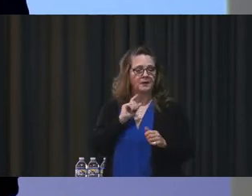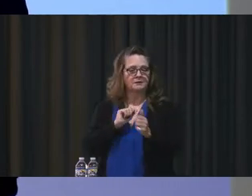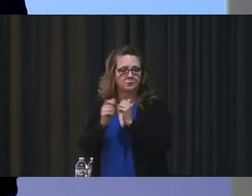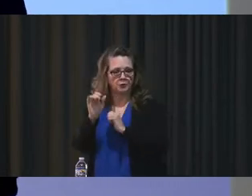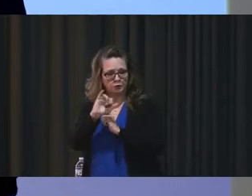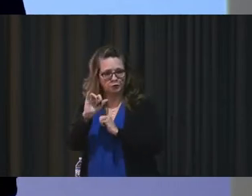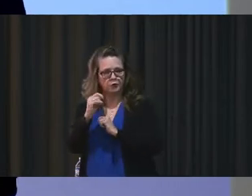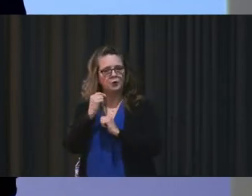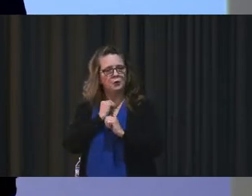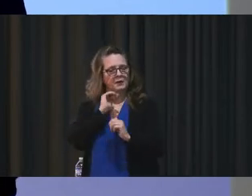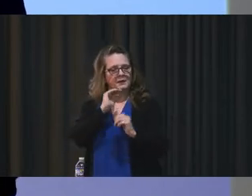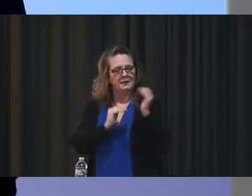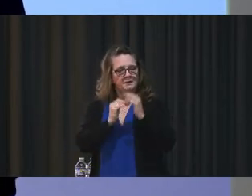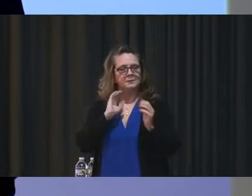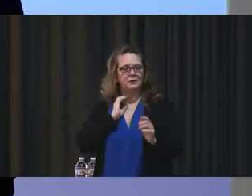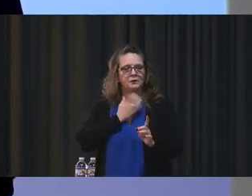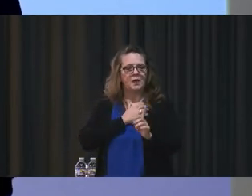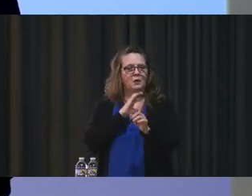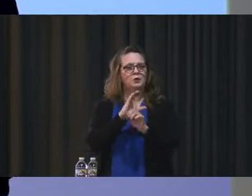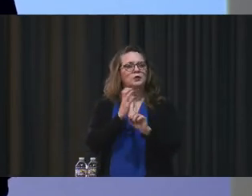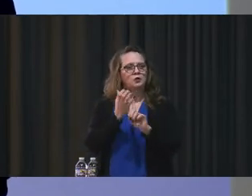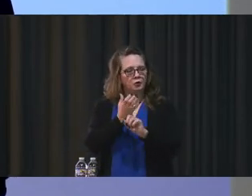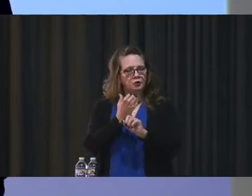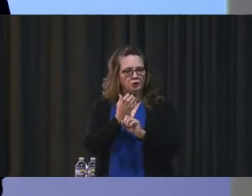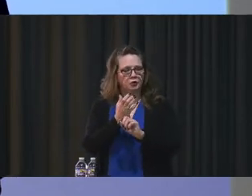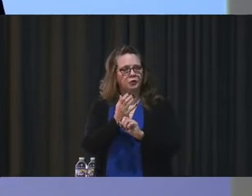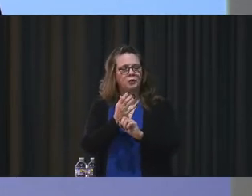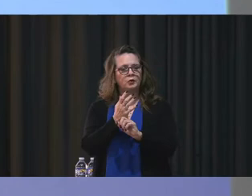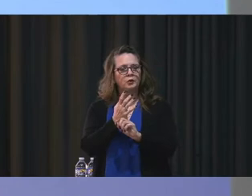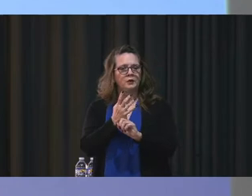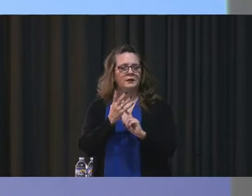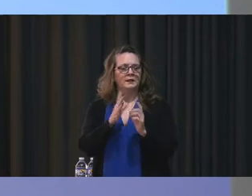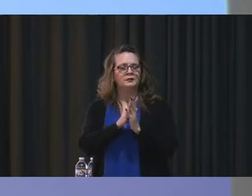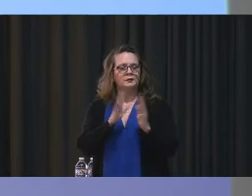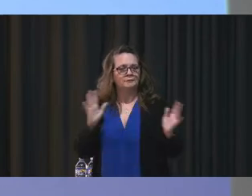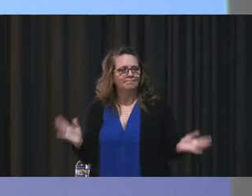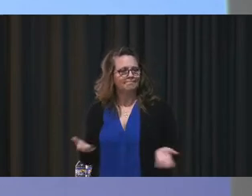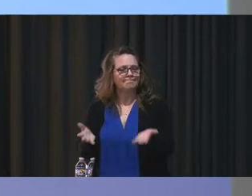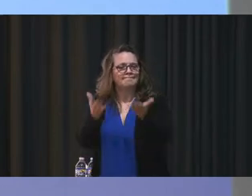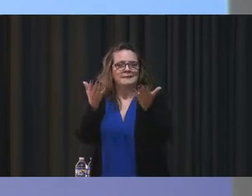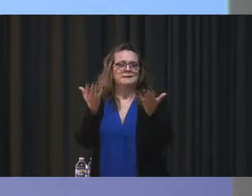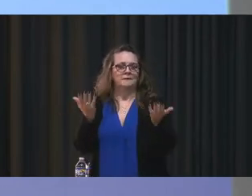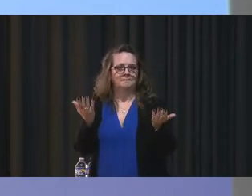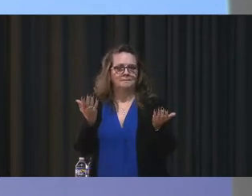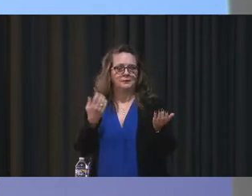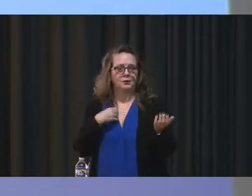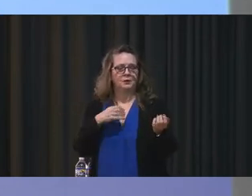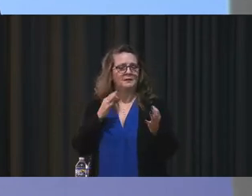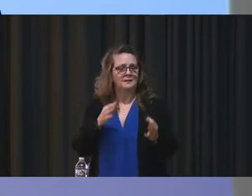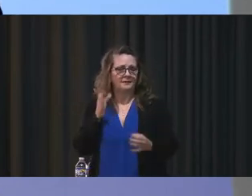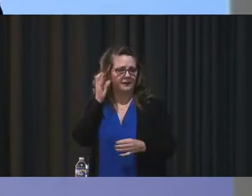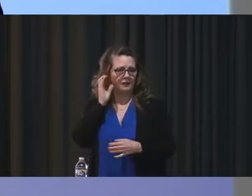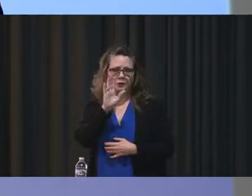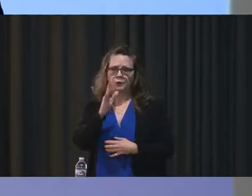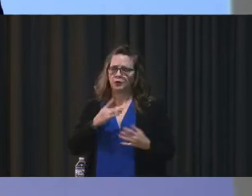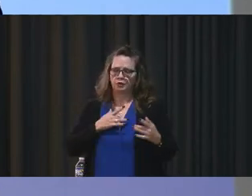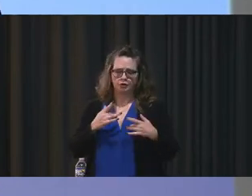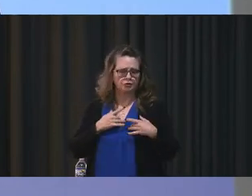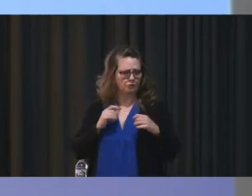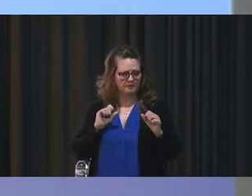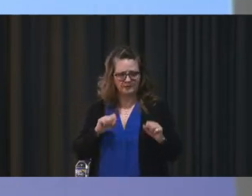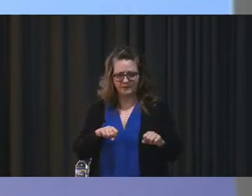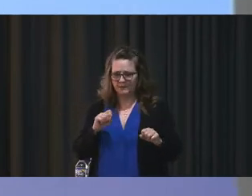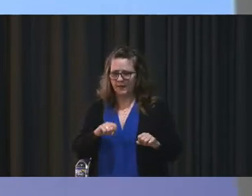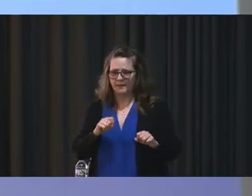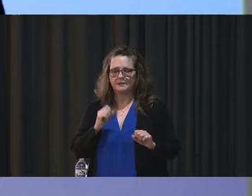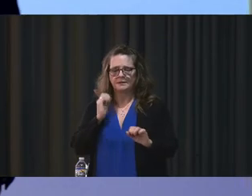proud of what it is to be a student in this school and in others. So definitely hear your concern and duly